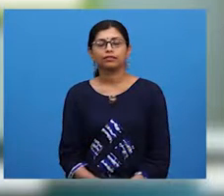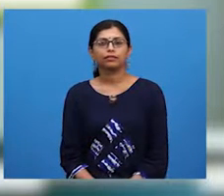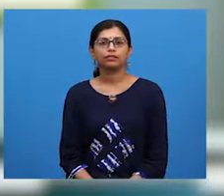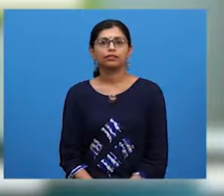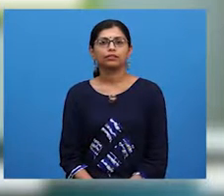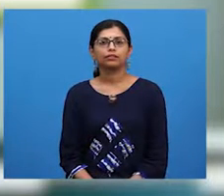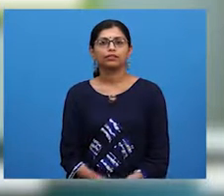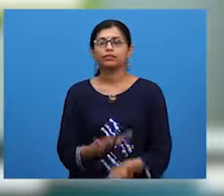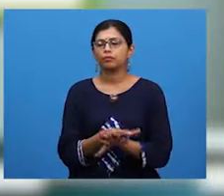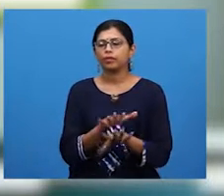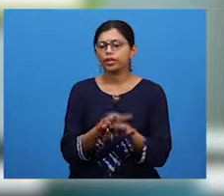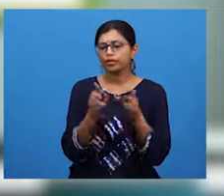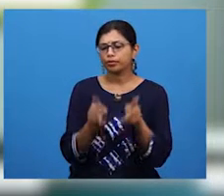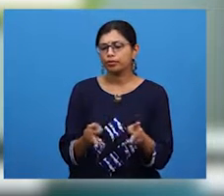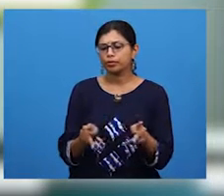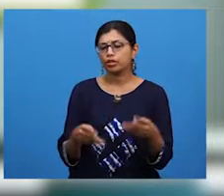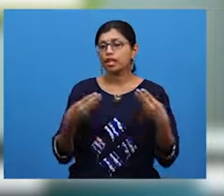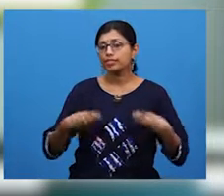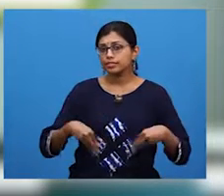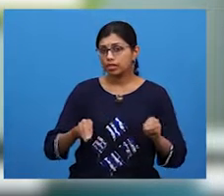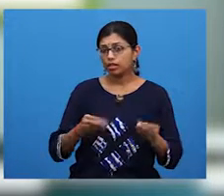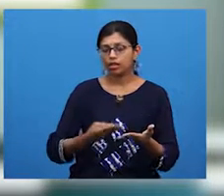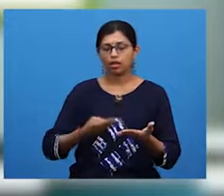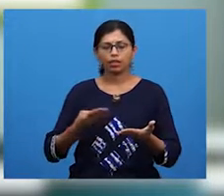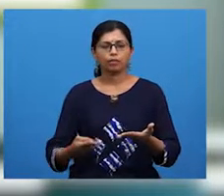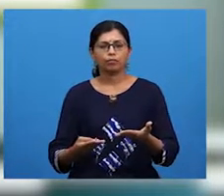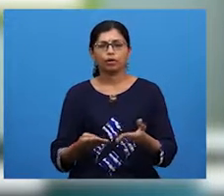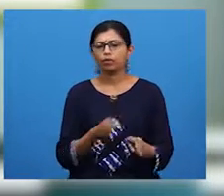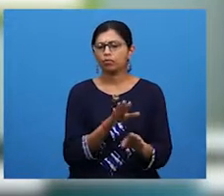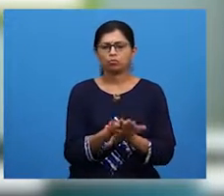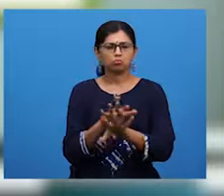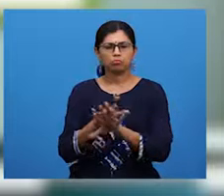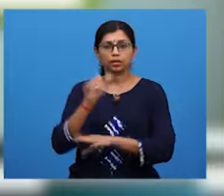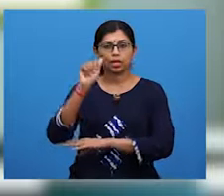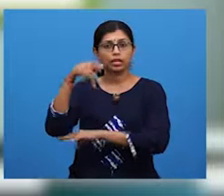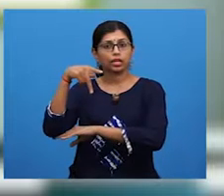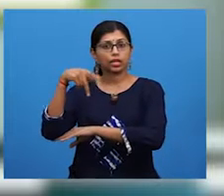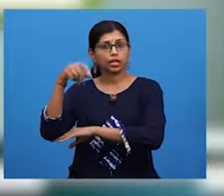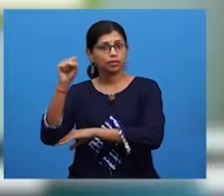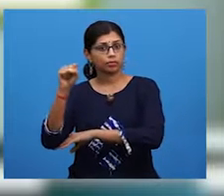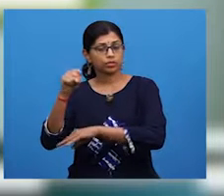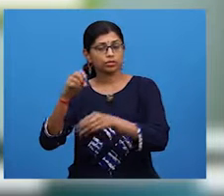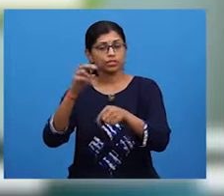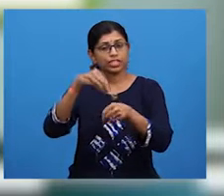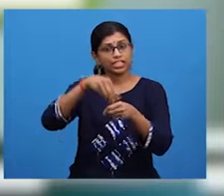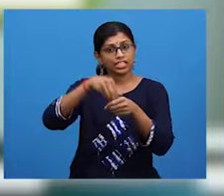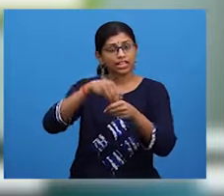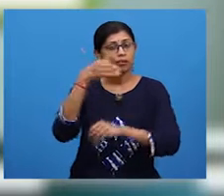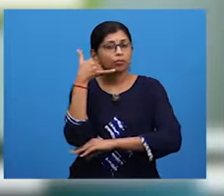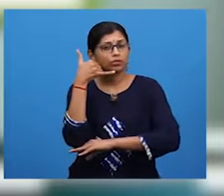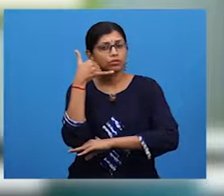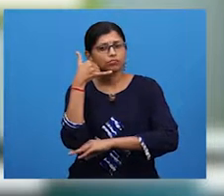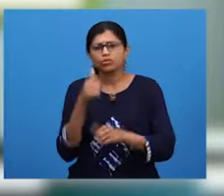people are selling and buying using various apps on the mobile phones too. Isn't that